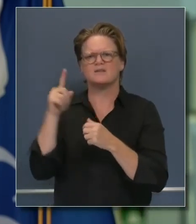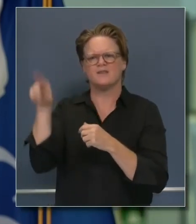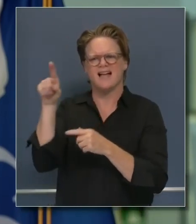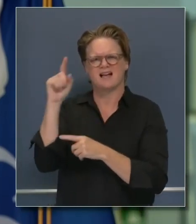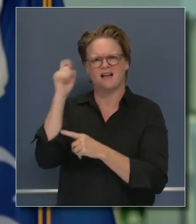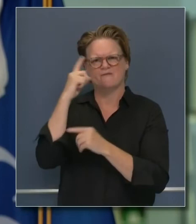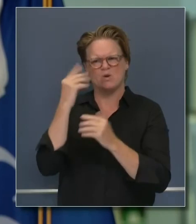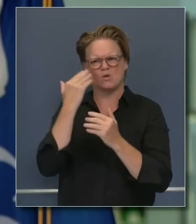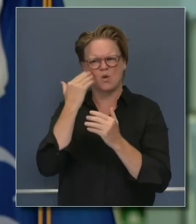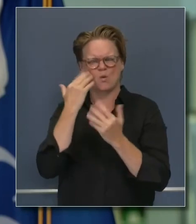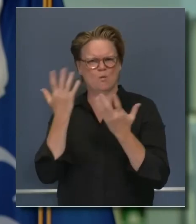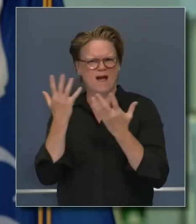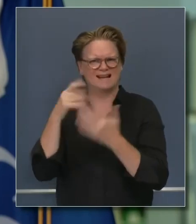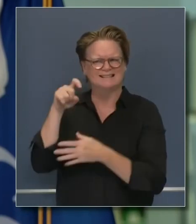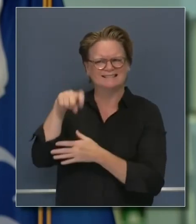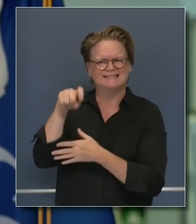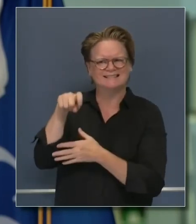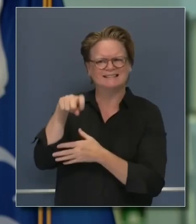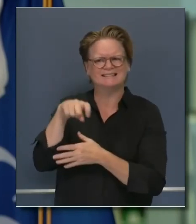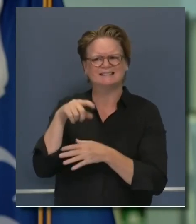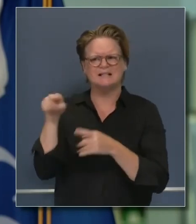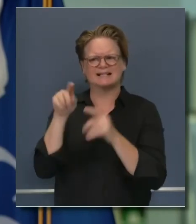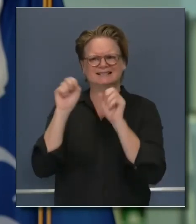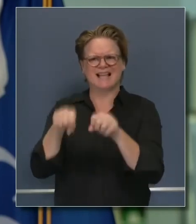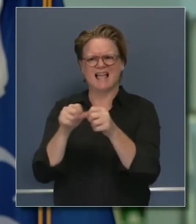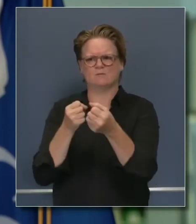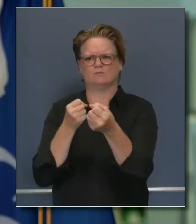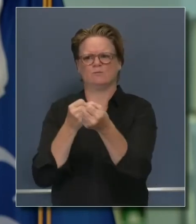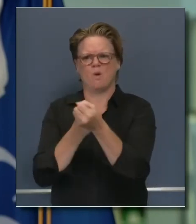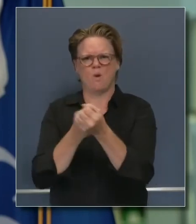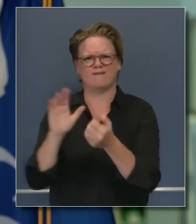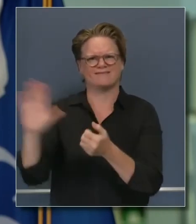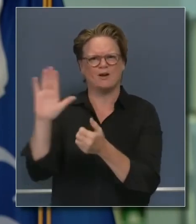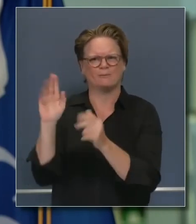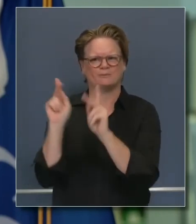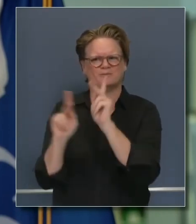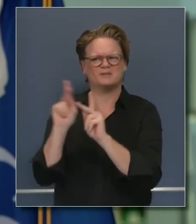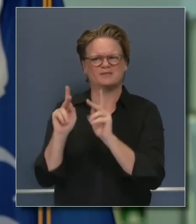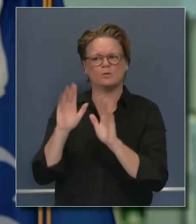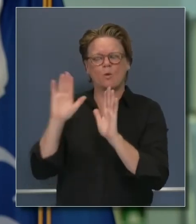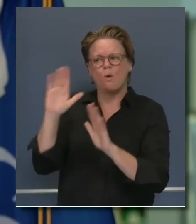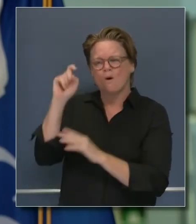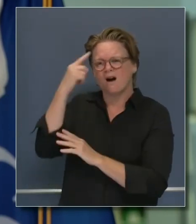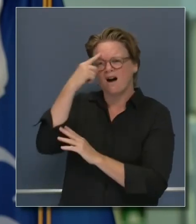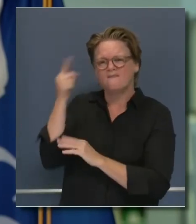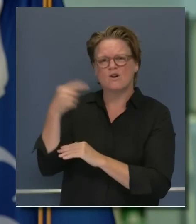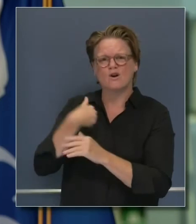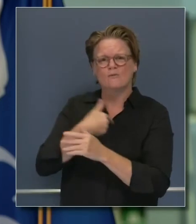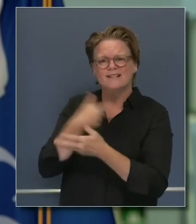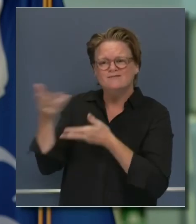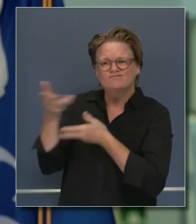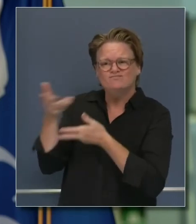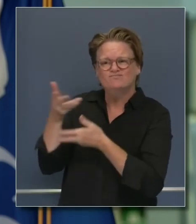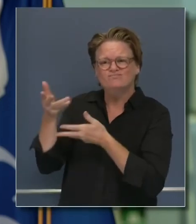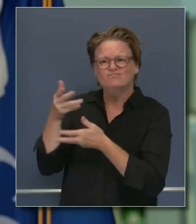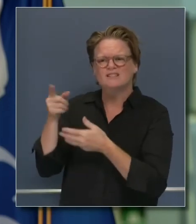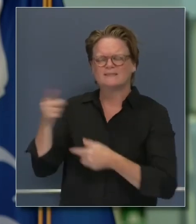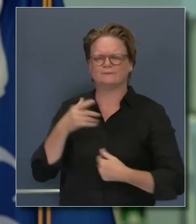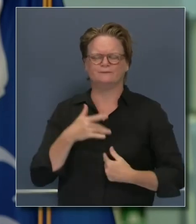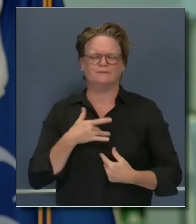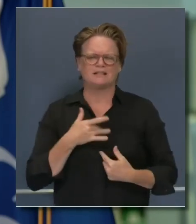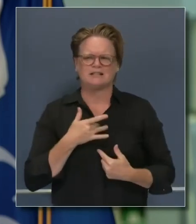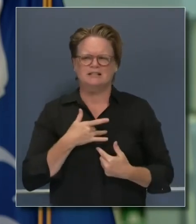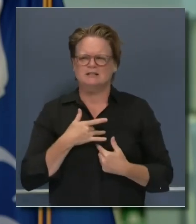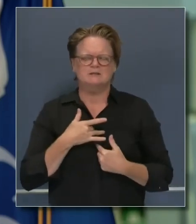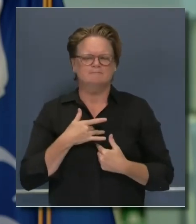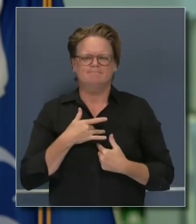felt they can provide the state. And he, under that circumstance, and we went back and forth, he felt that those assets were